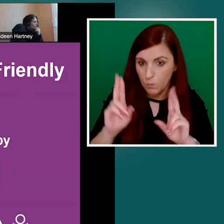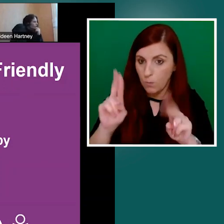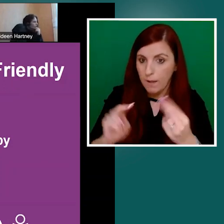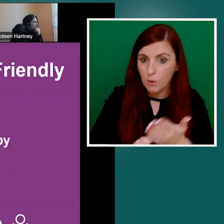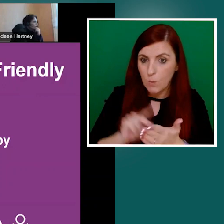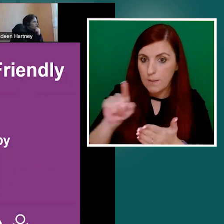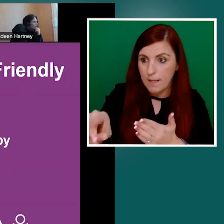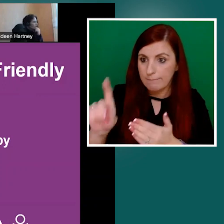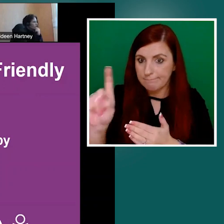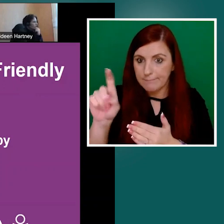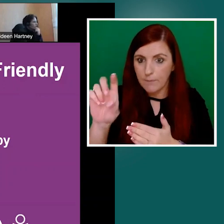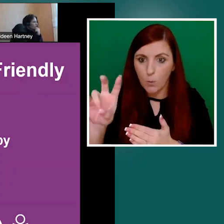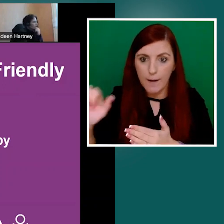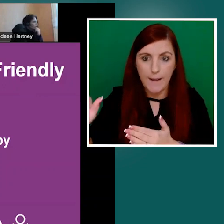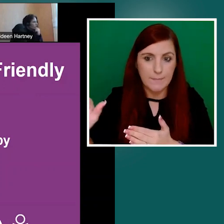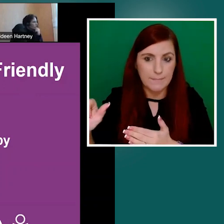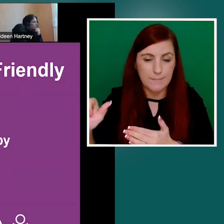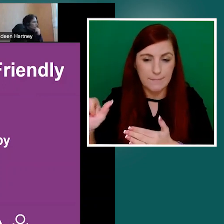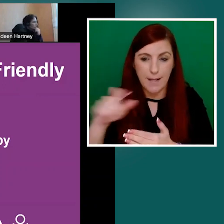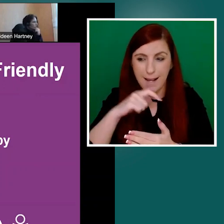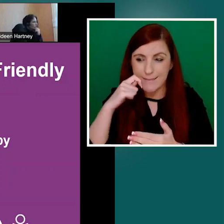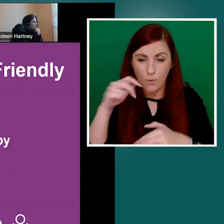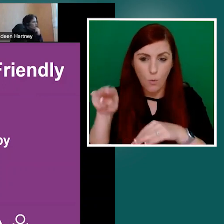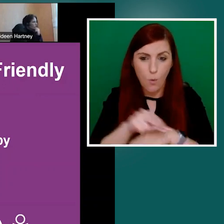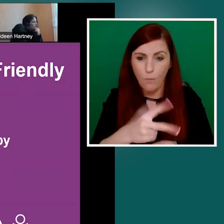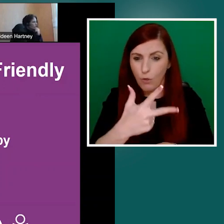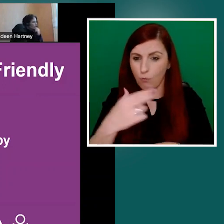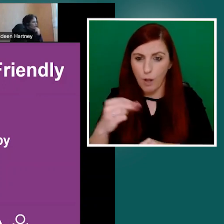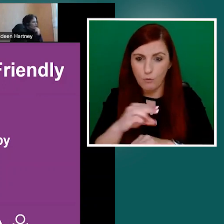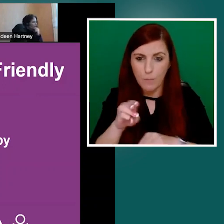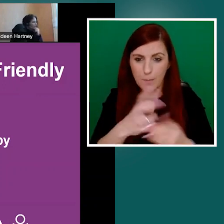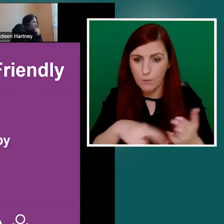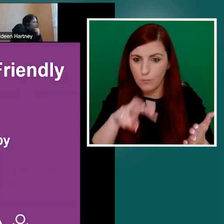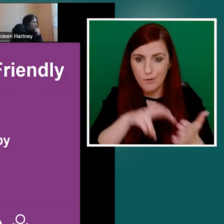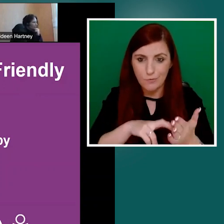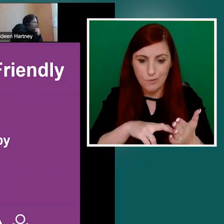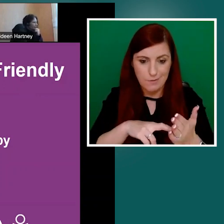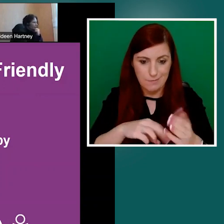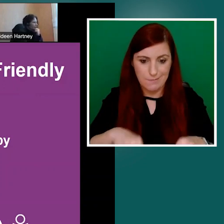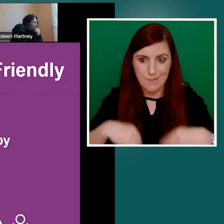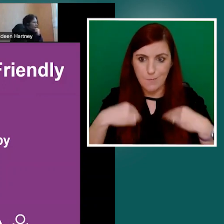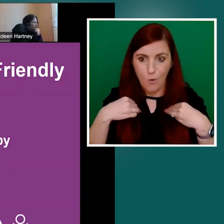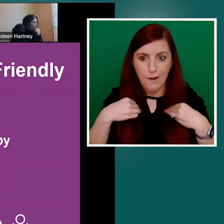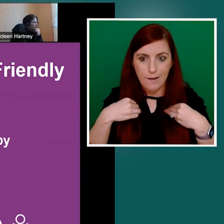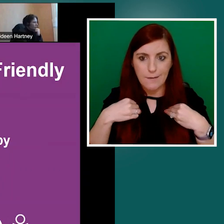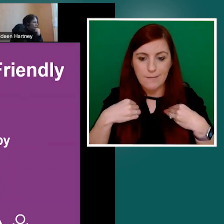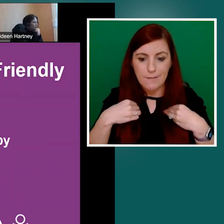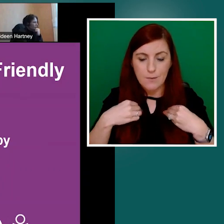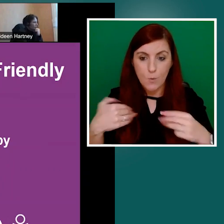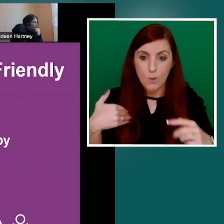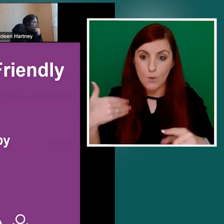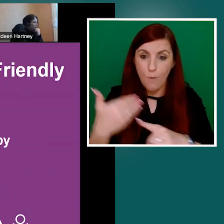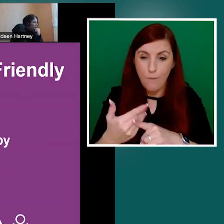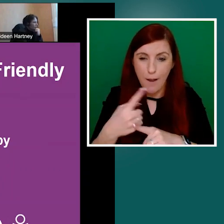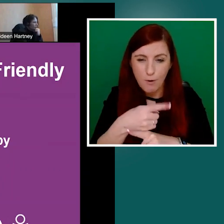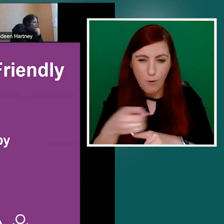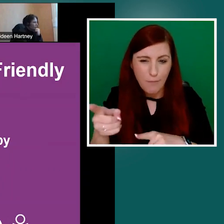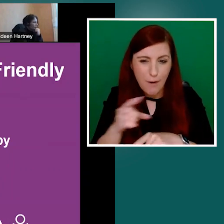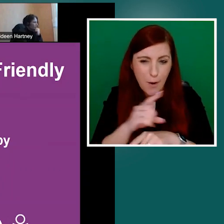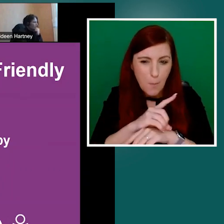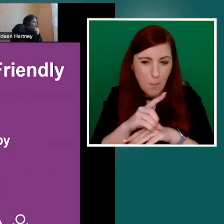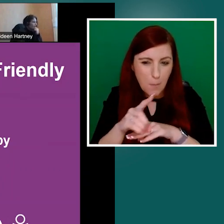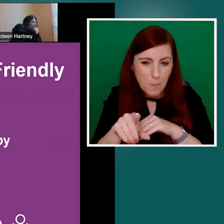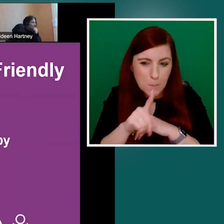with us this morning. So far, you're all quite shy. So please don't be shy. This is an open forum for communication among friends.